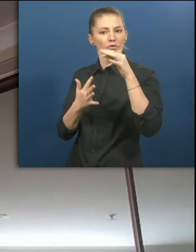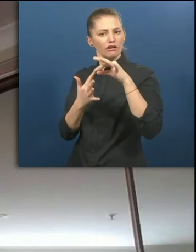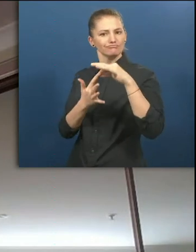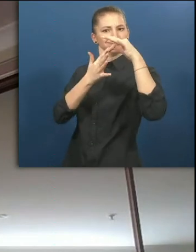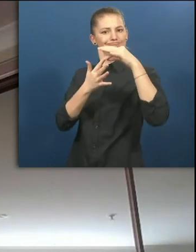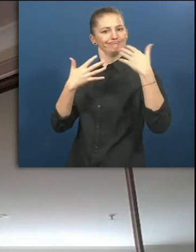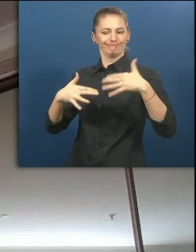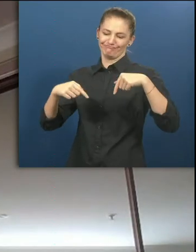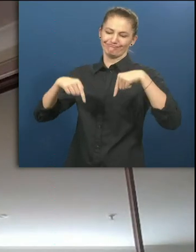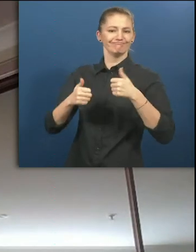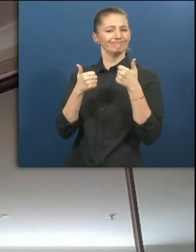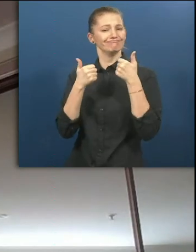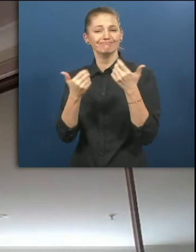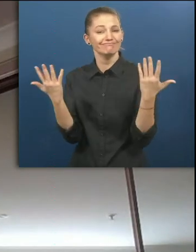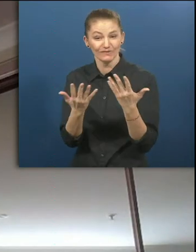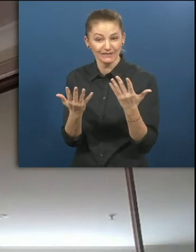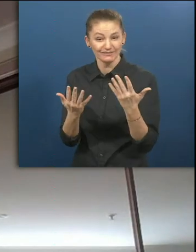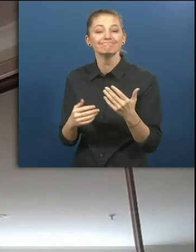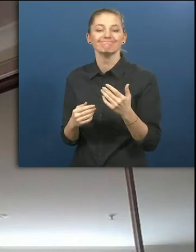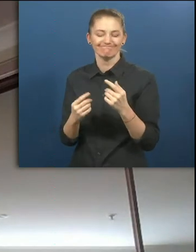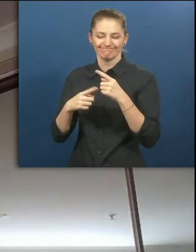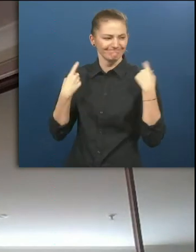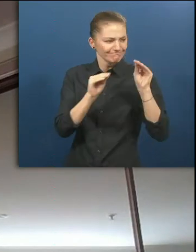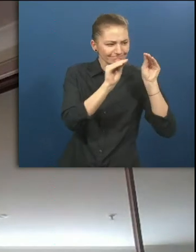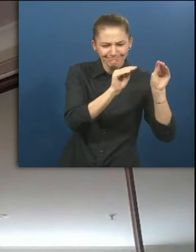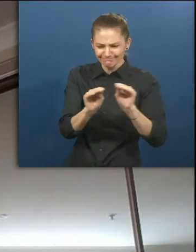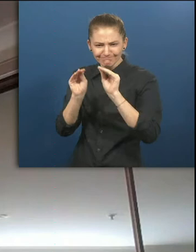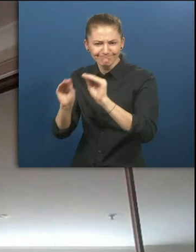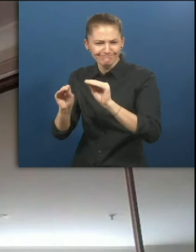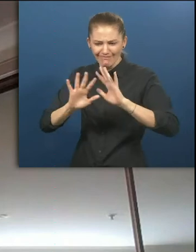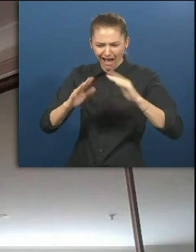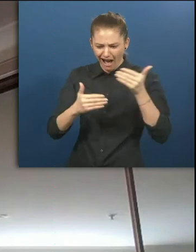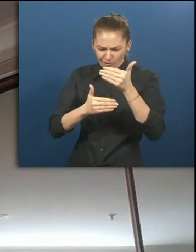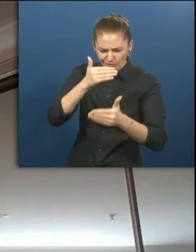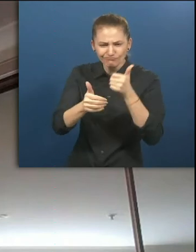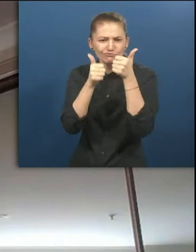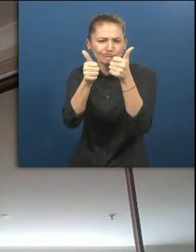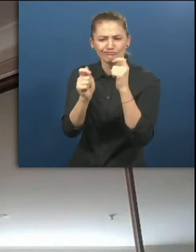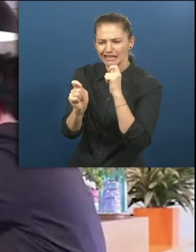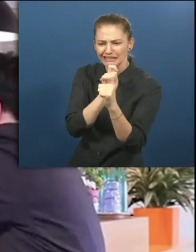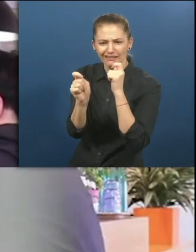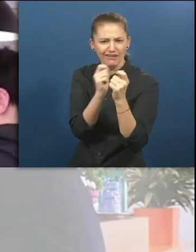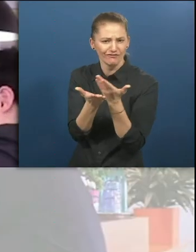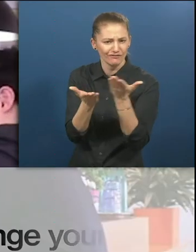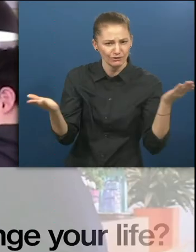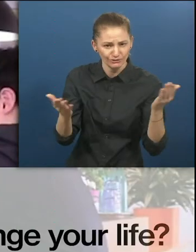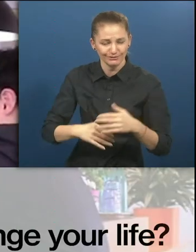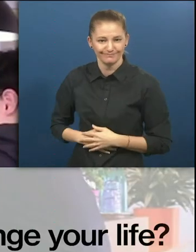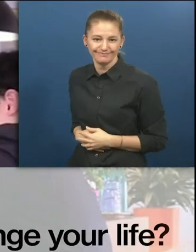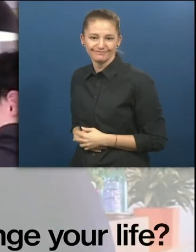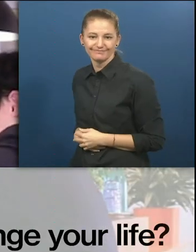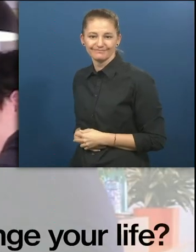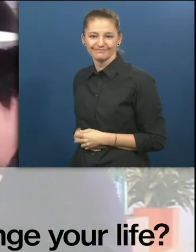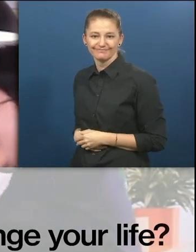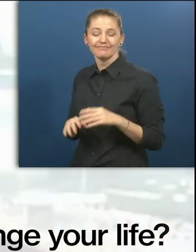Another unique aspect is that we coach both students and employers on how to conduct the interview. How did this solution